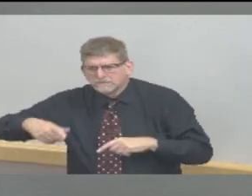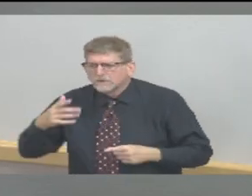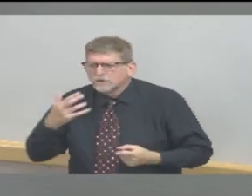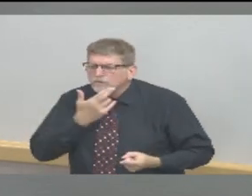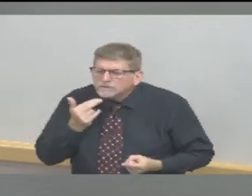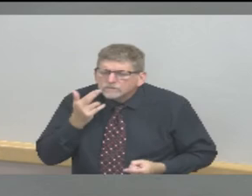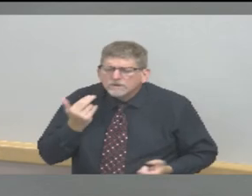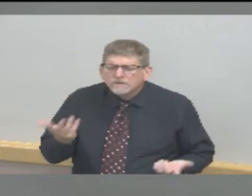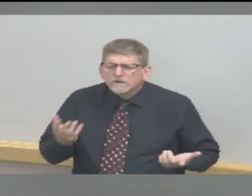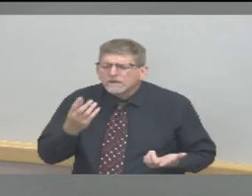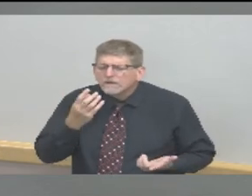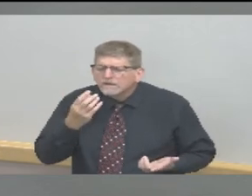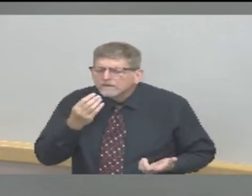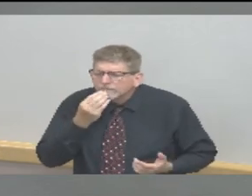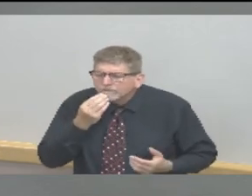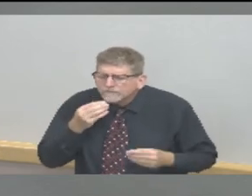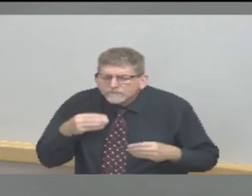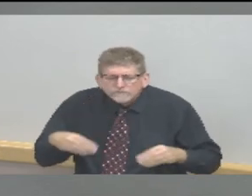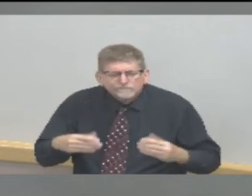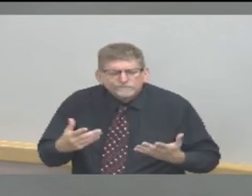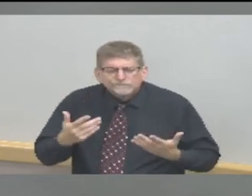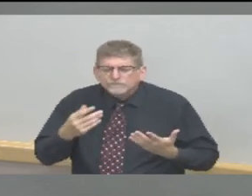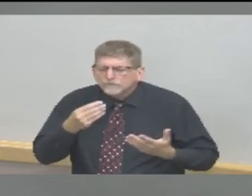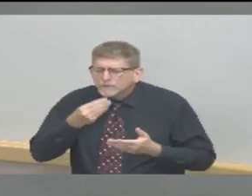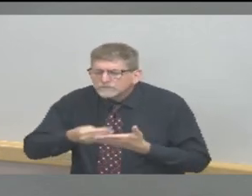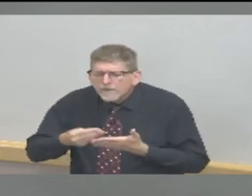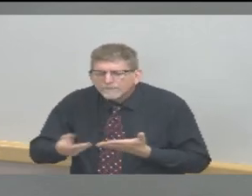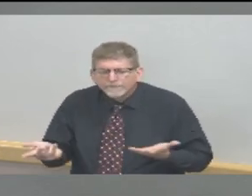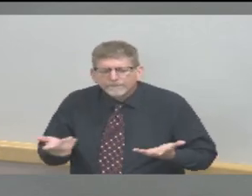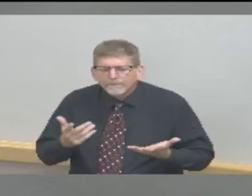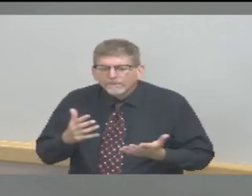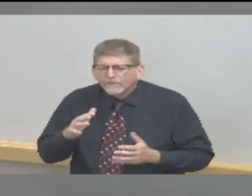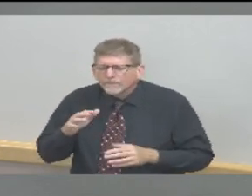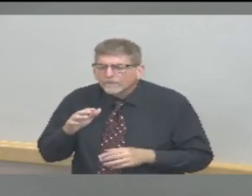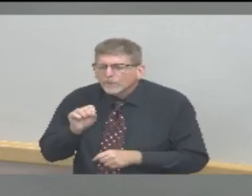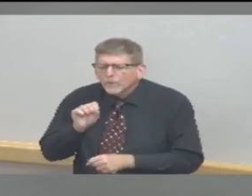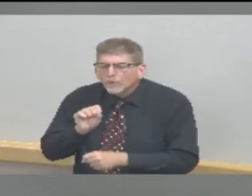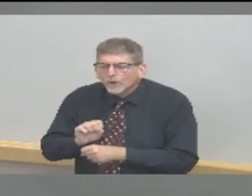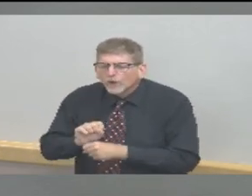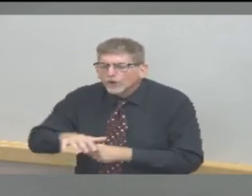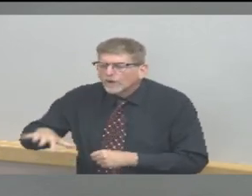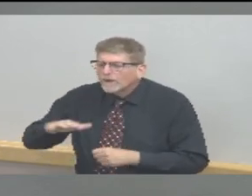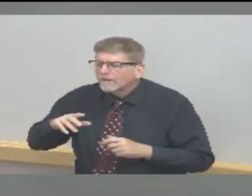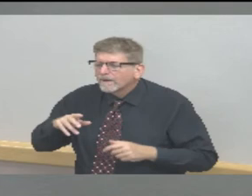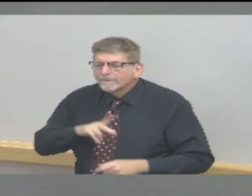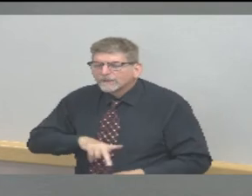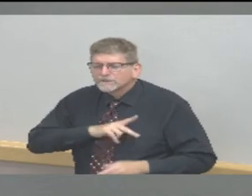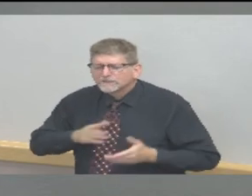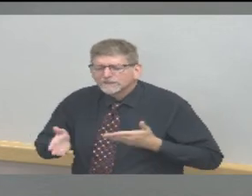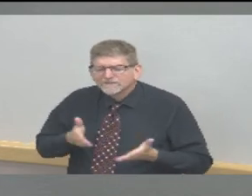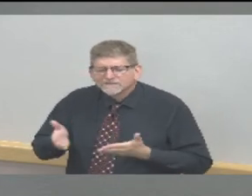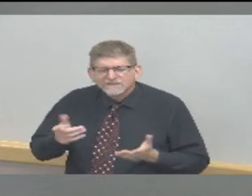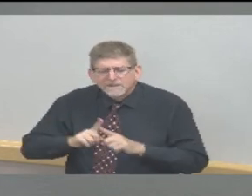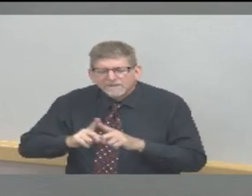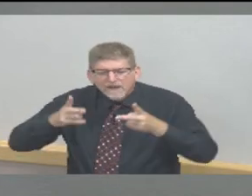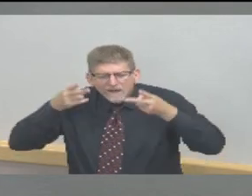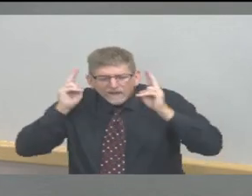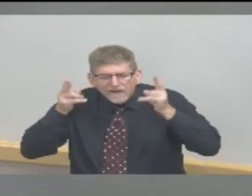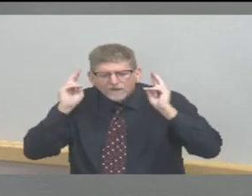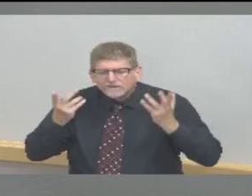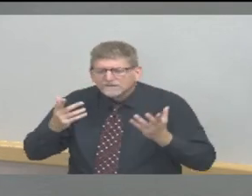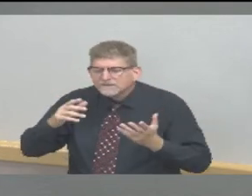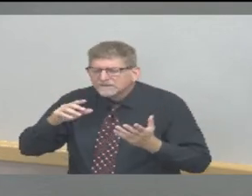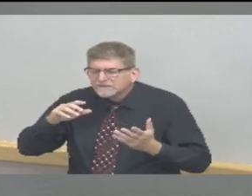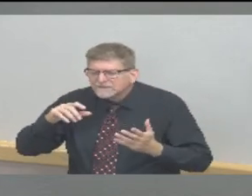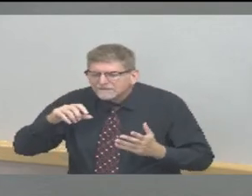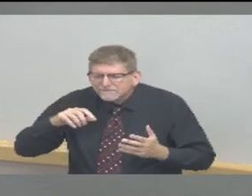employees, employees at personal service businesses such as hair salons and nail